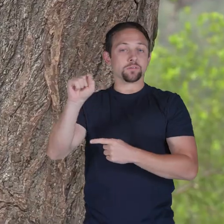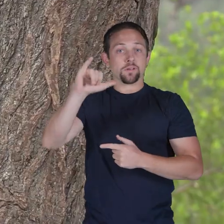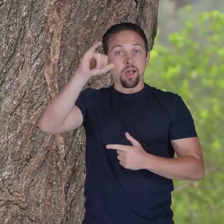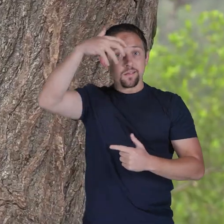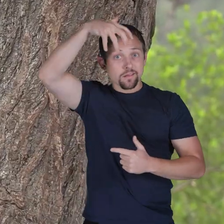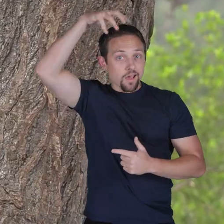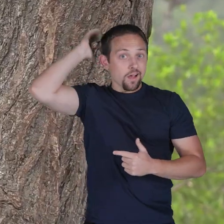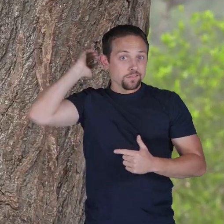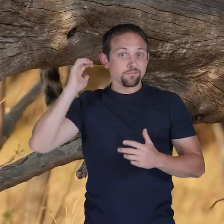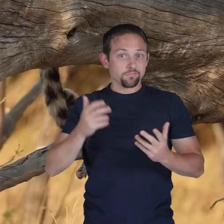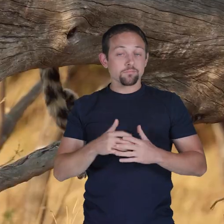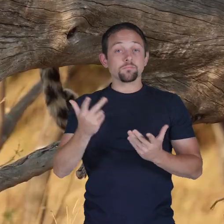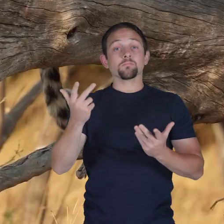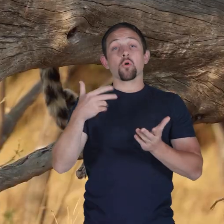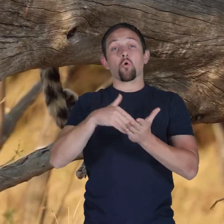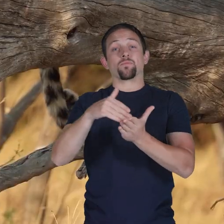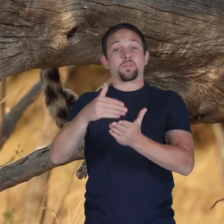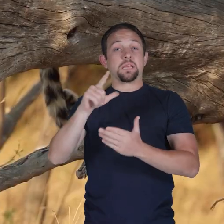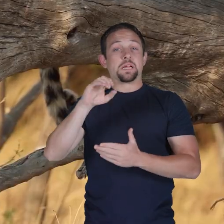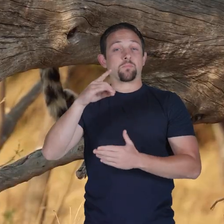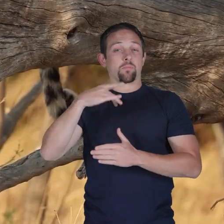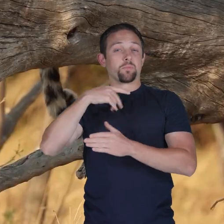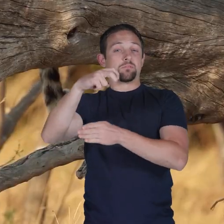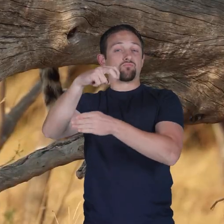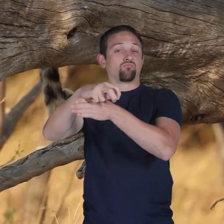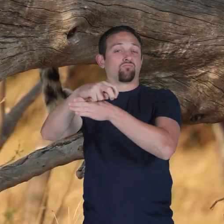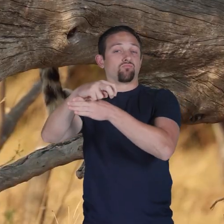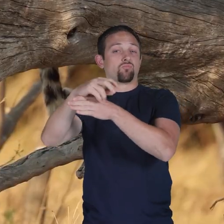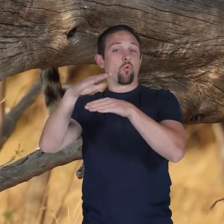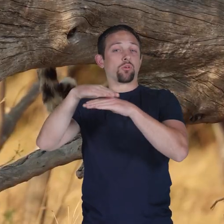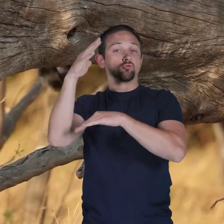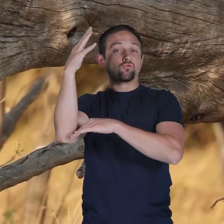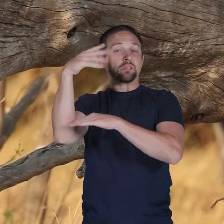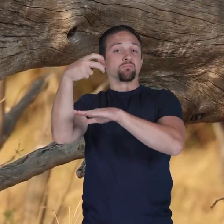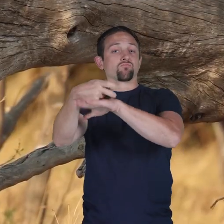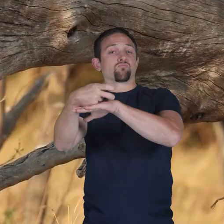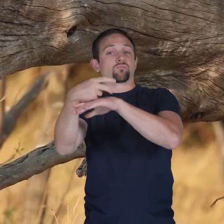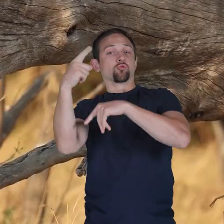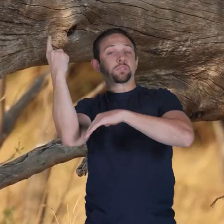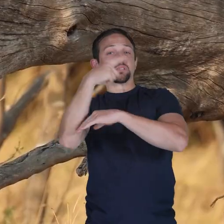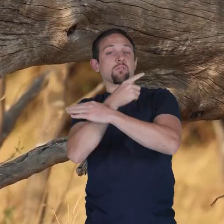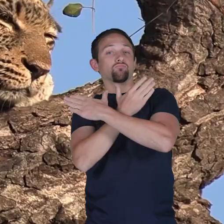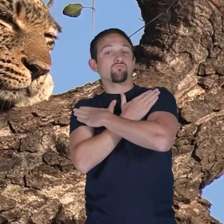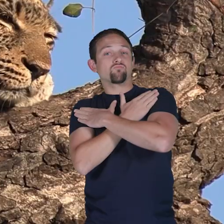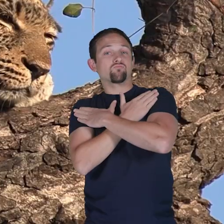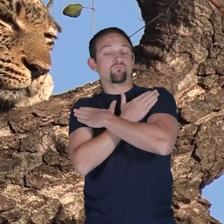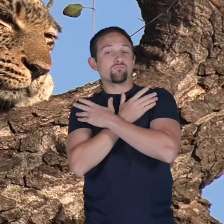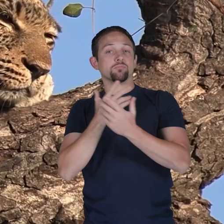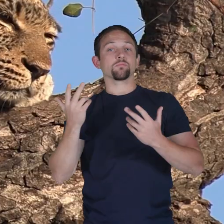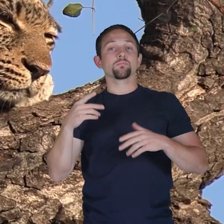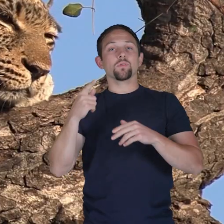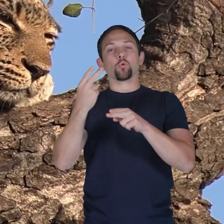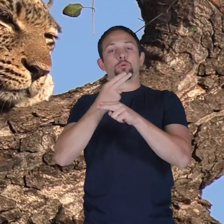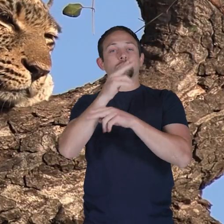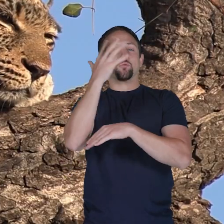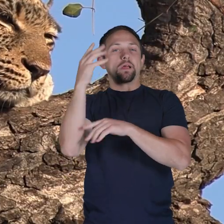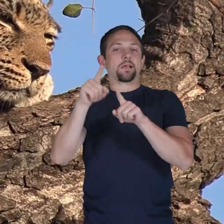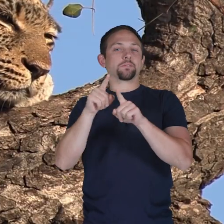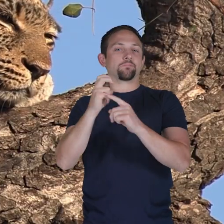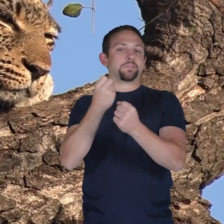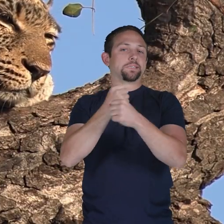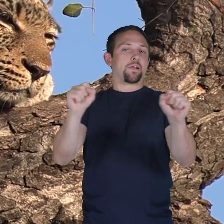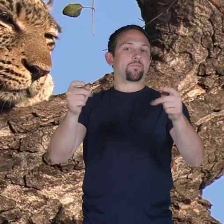lions leopards often rest on tree branches during the day using the trees as a